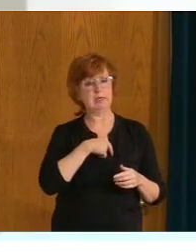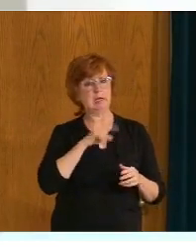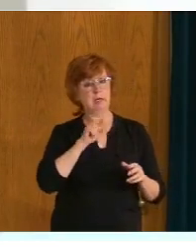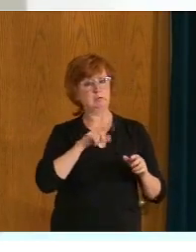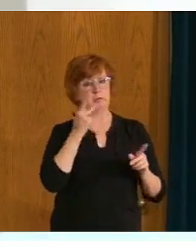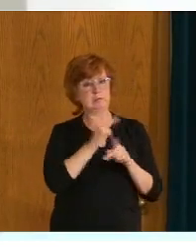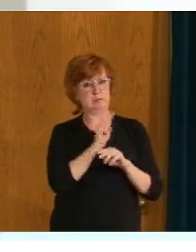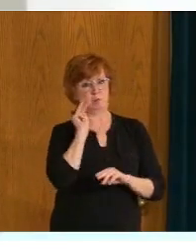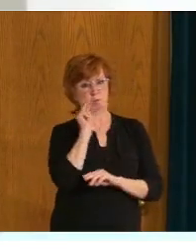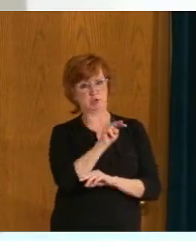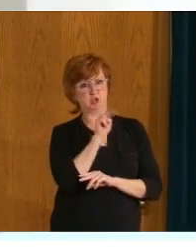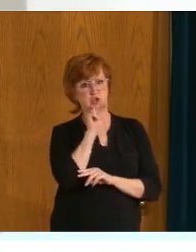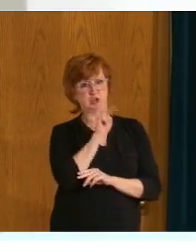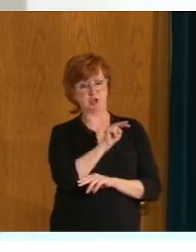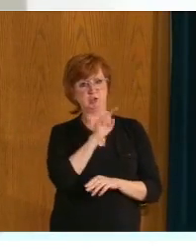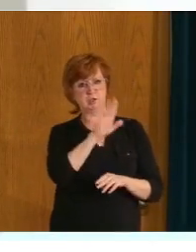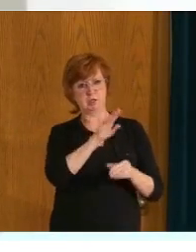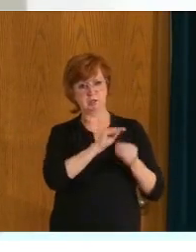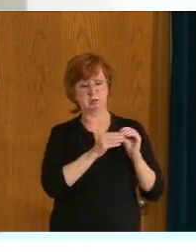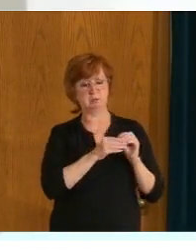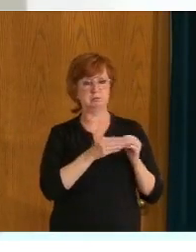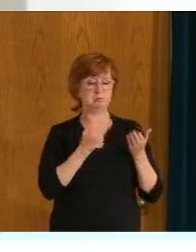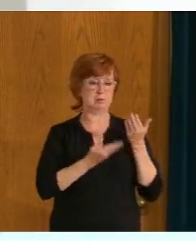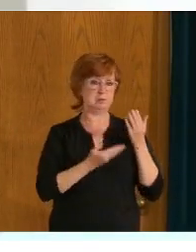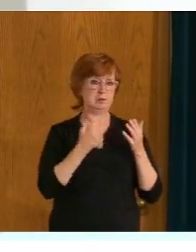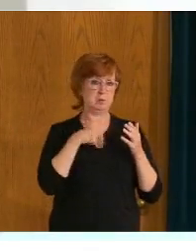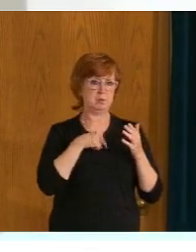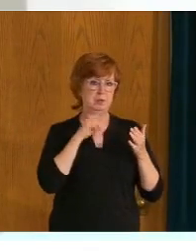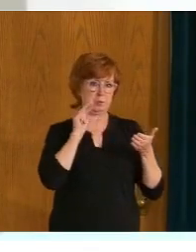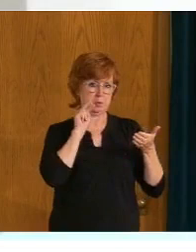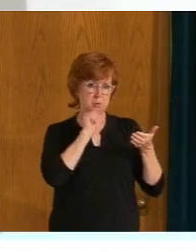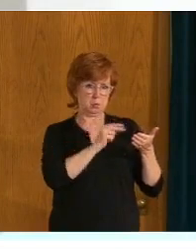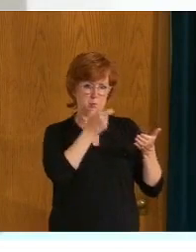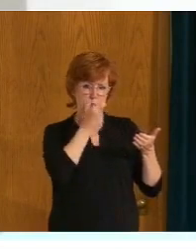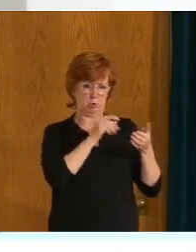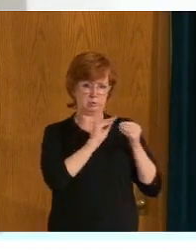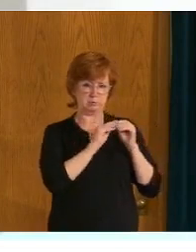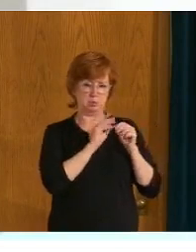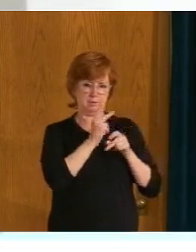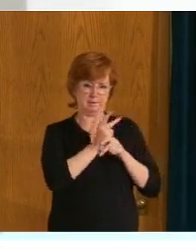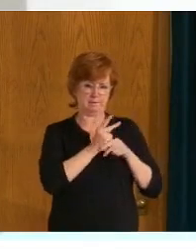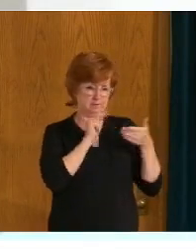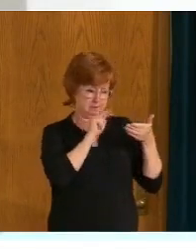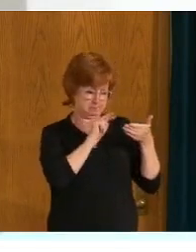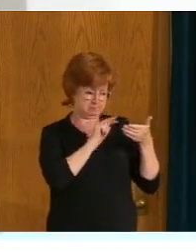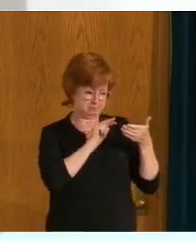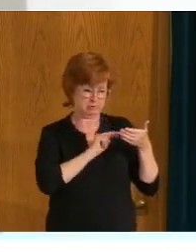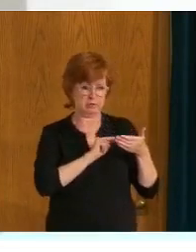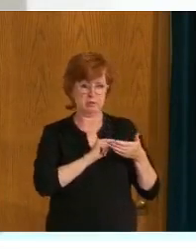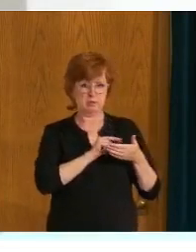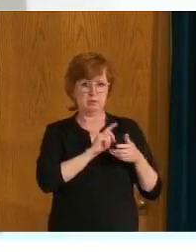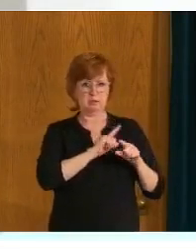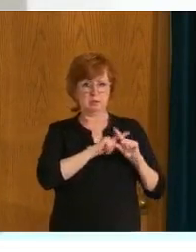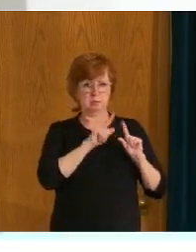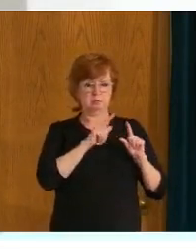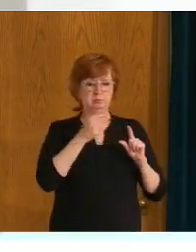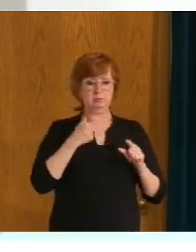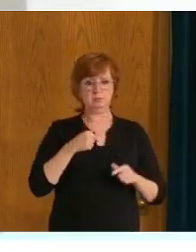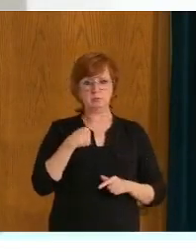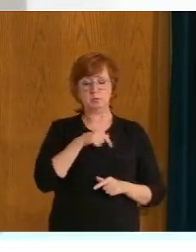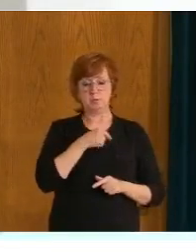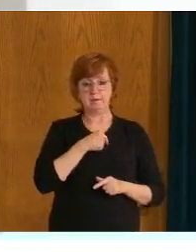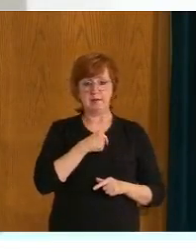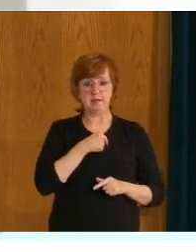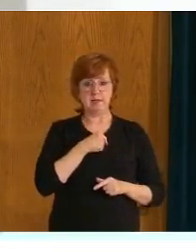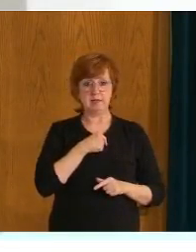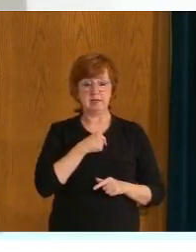review, we can certainly look at that more closely. But again, on, on a case by case basis, you know, uh, whenever there's